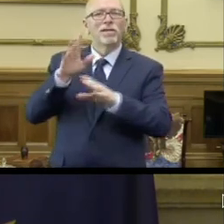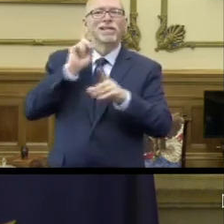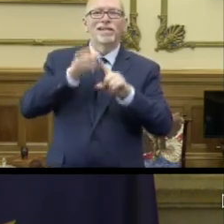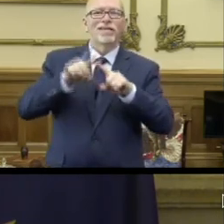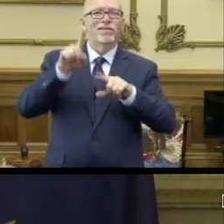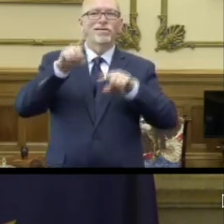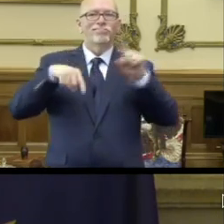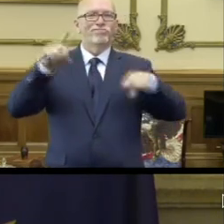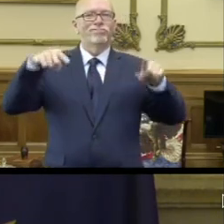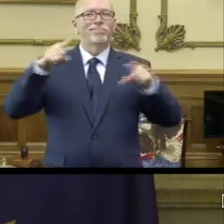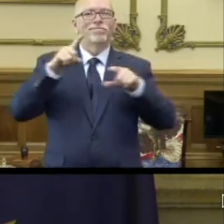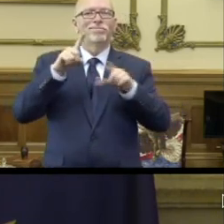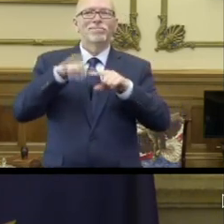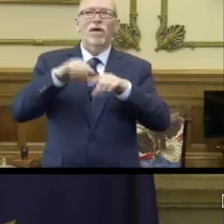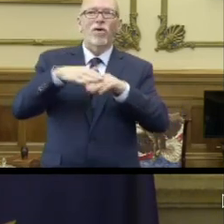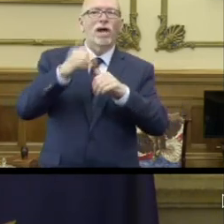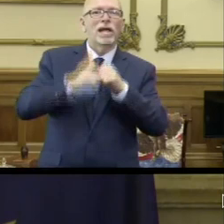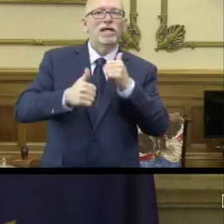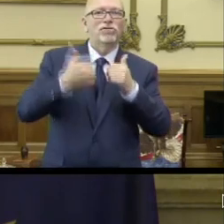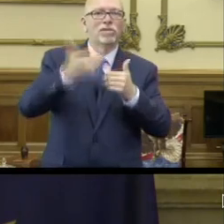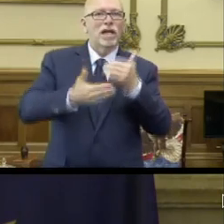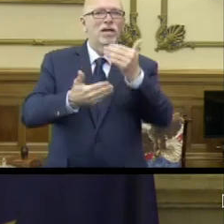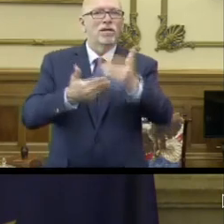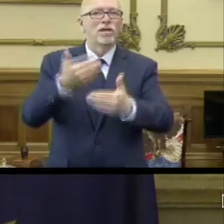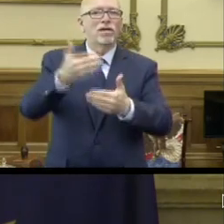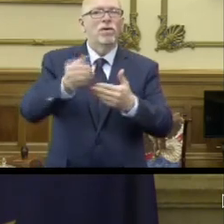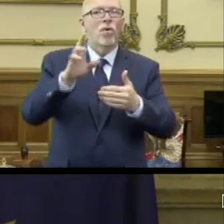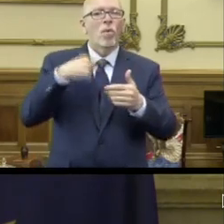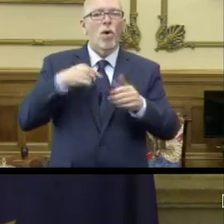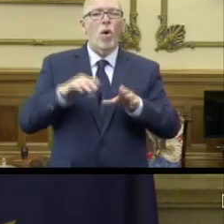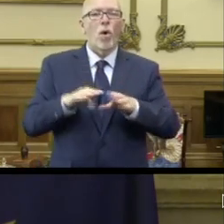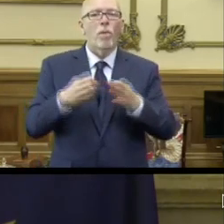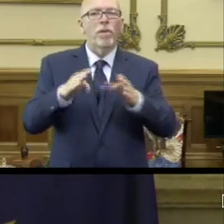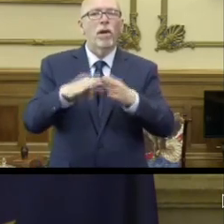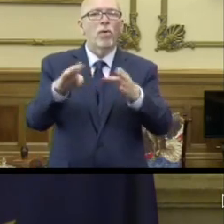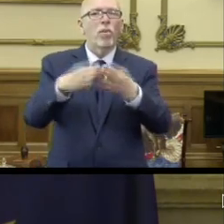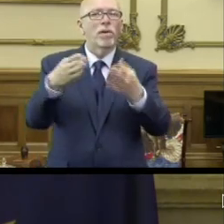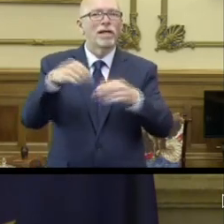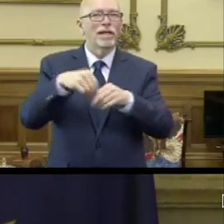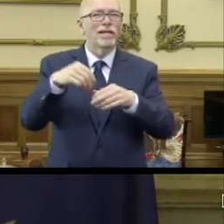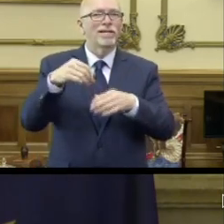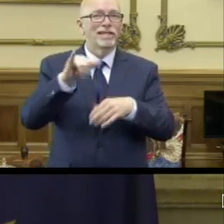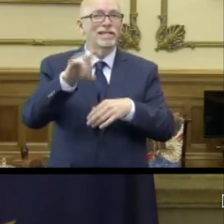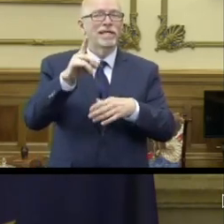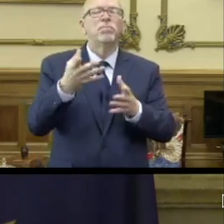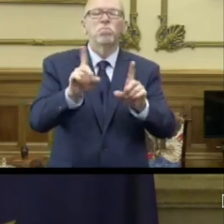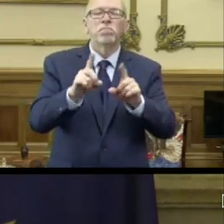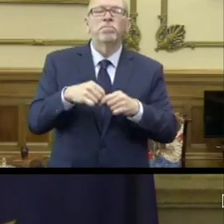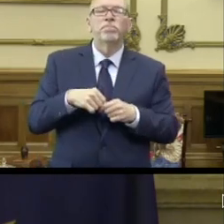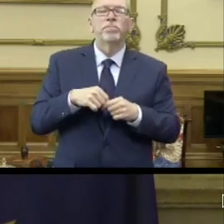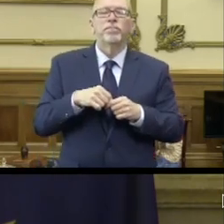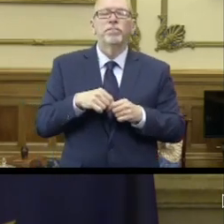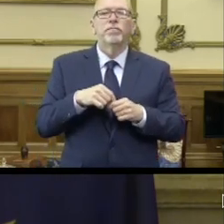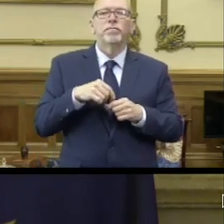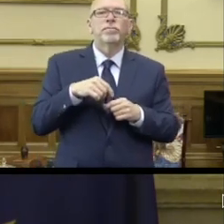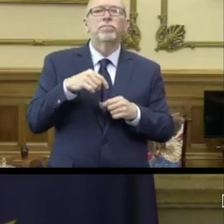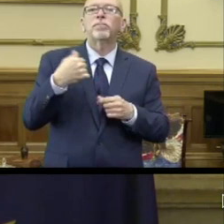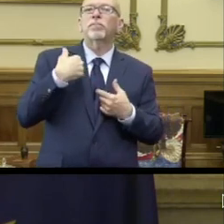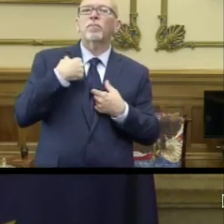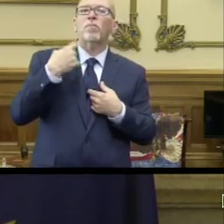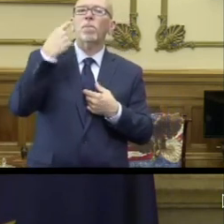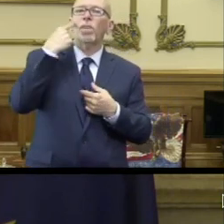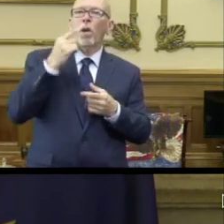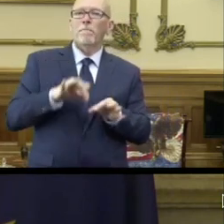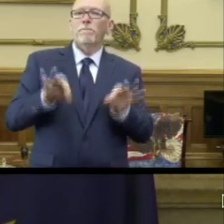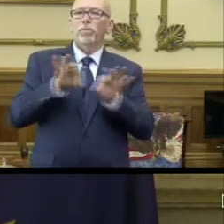stages or that rolling reopening across the state of Indiana. Let me just say this. I thought it